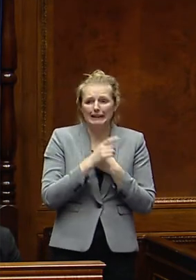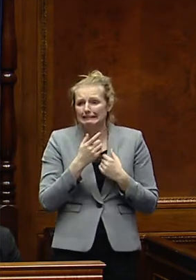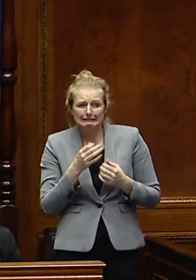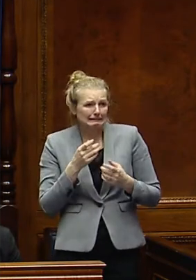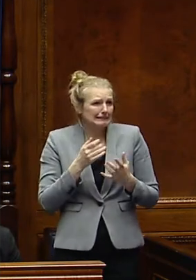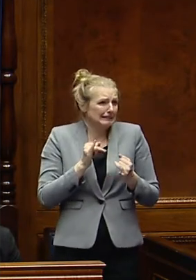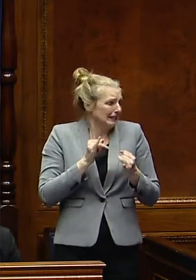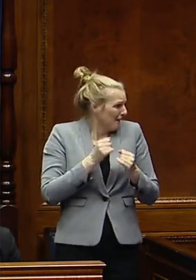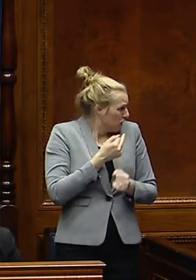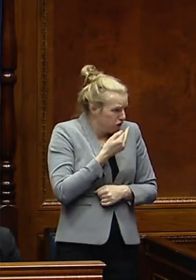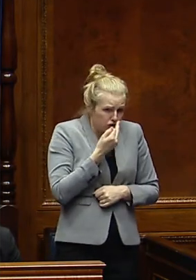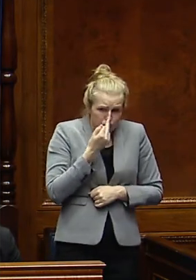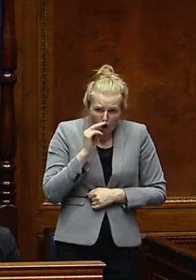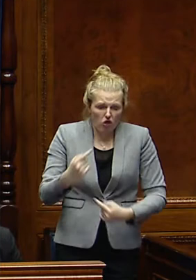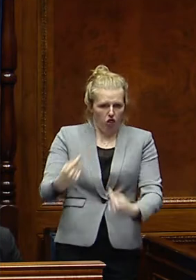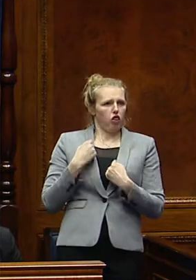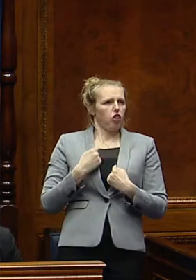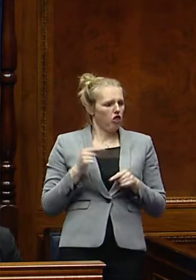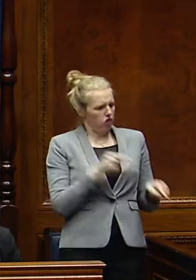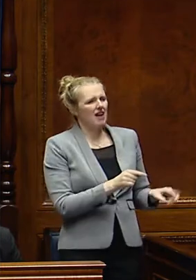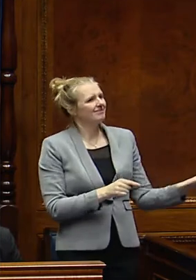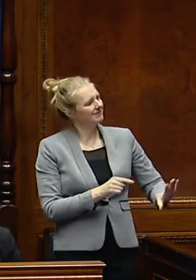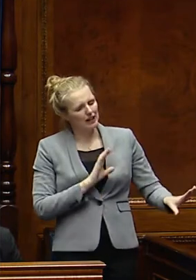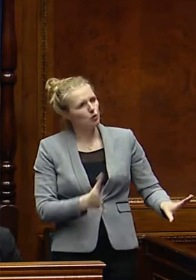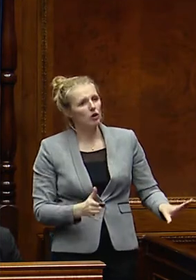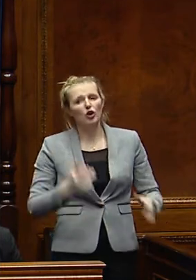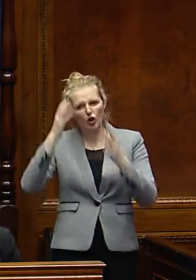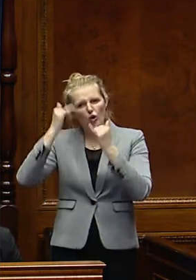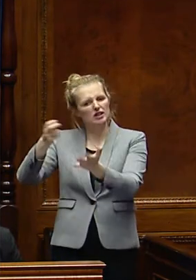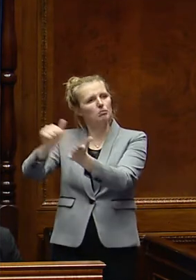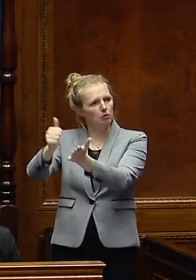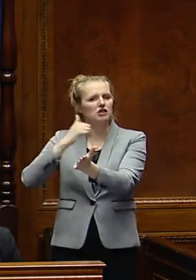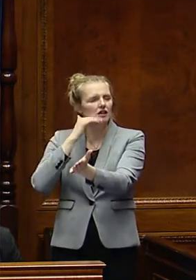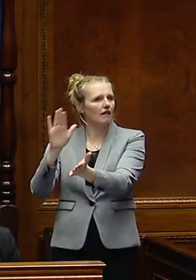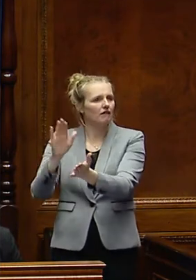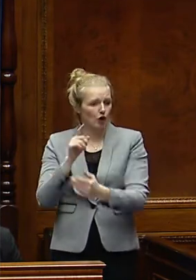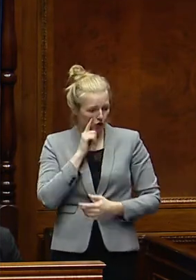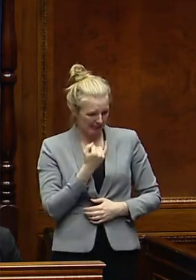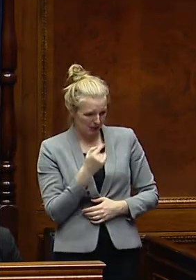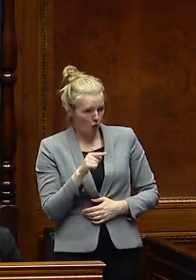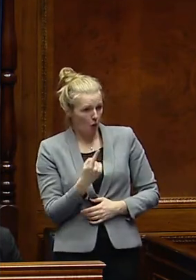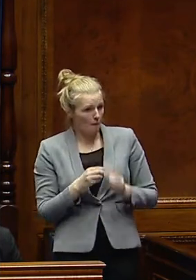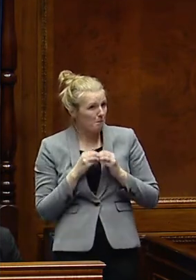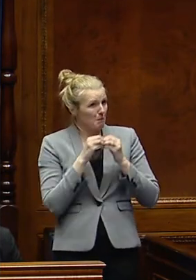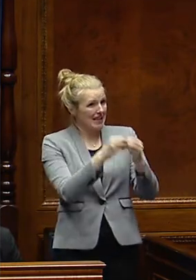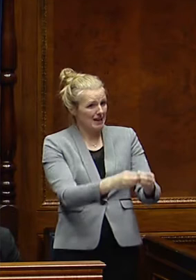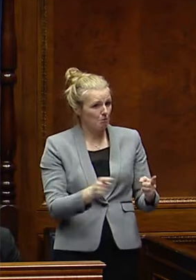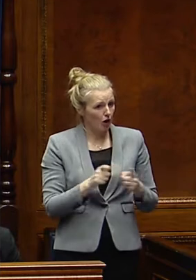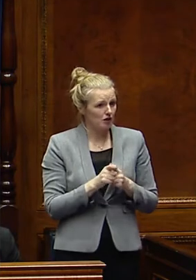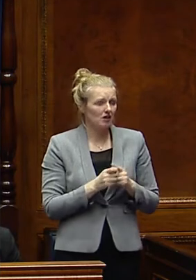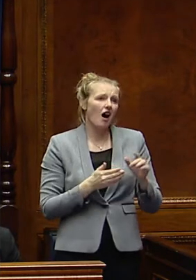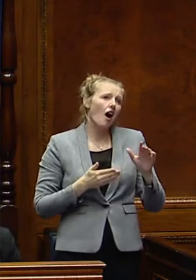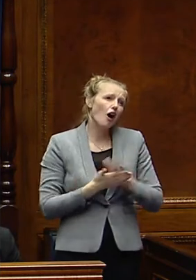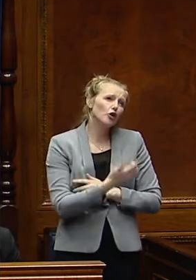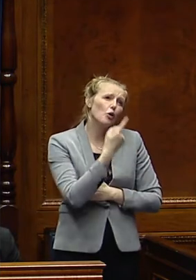wanted to ensure that we mitigate against. When you look at the Social Security budget, £6.1 billion, less than 1%